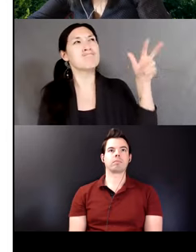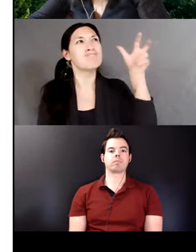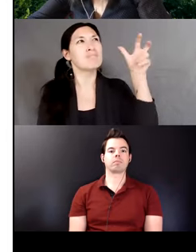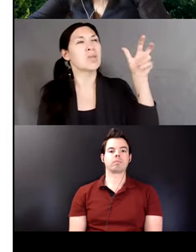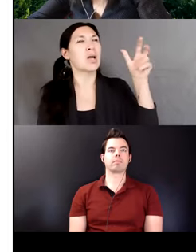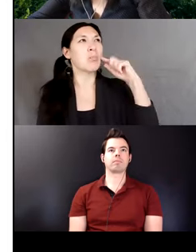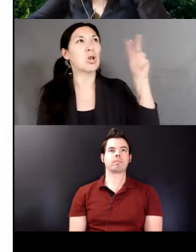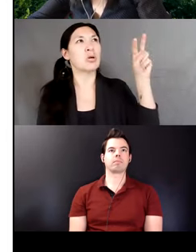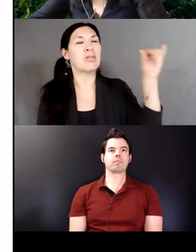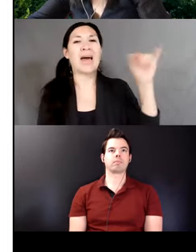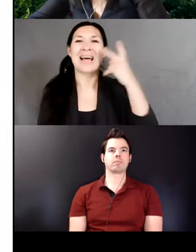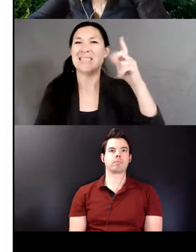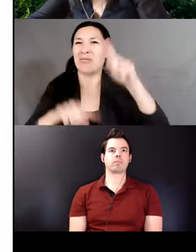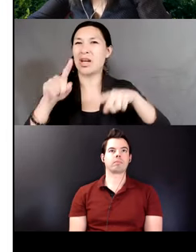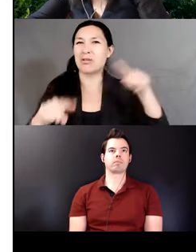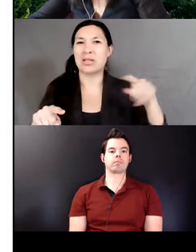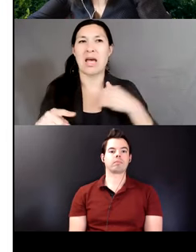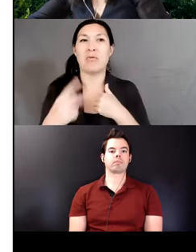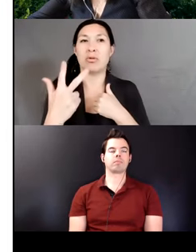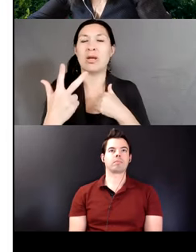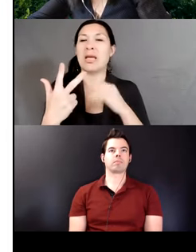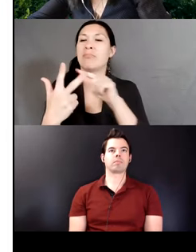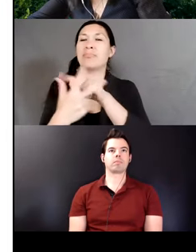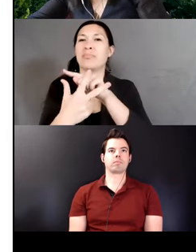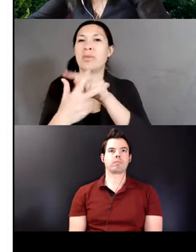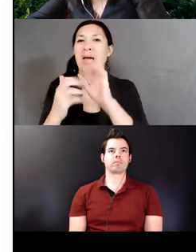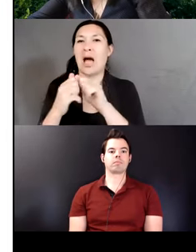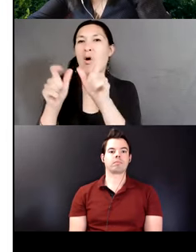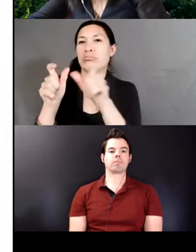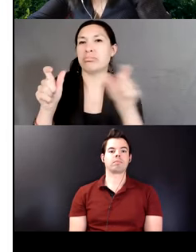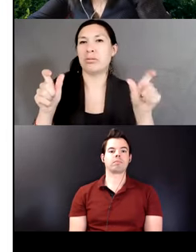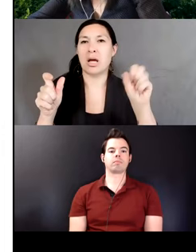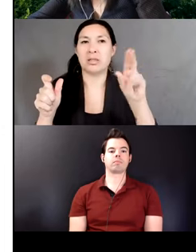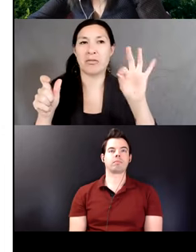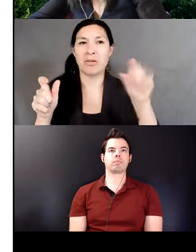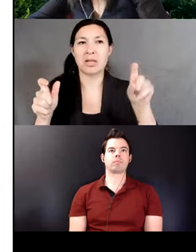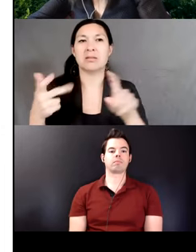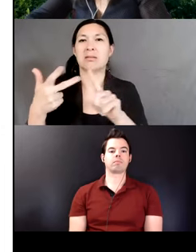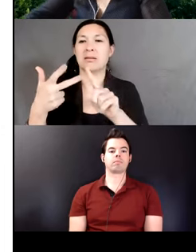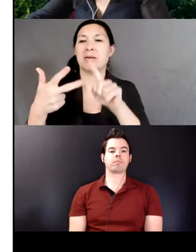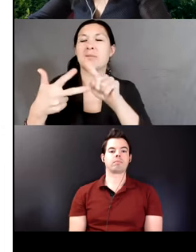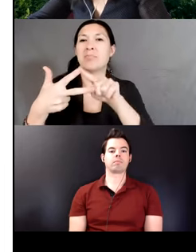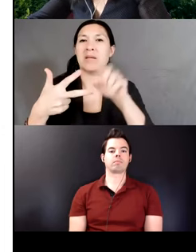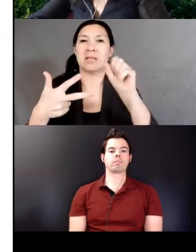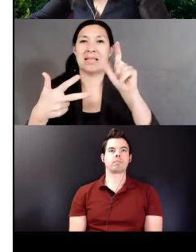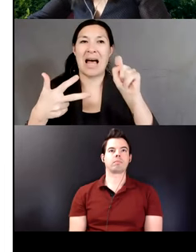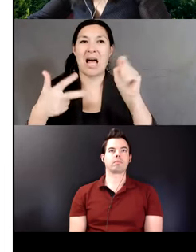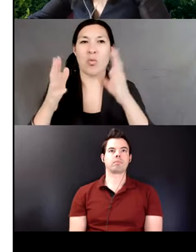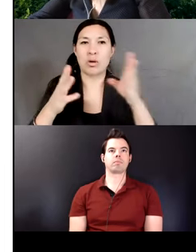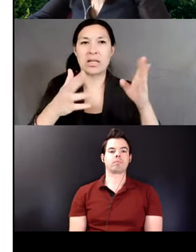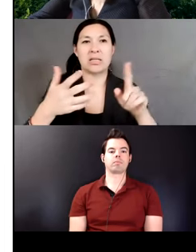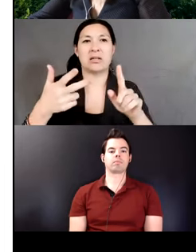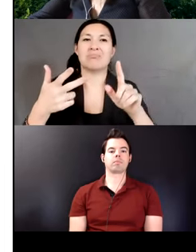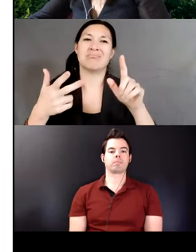in three ways. In the order of suffixes, the slot organization and the compositional meaning of suffix strings,